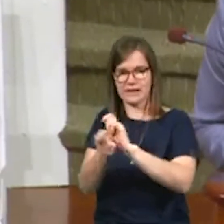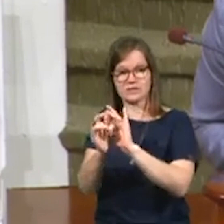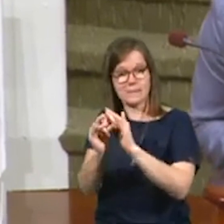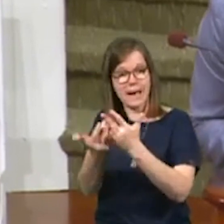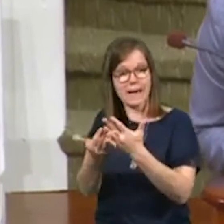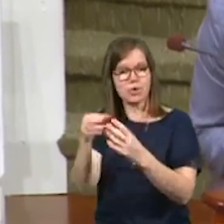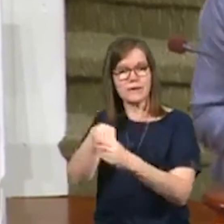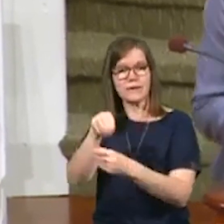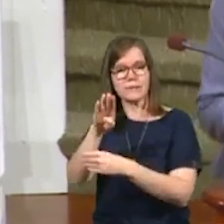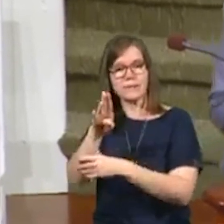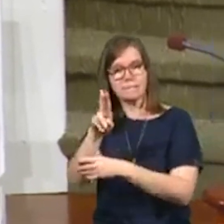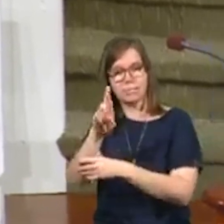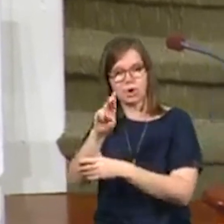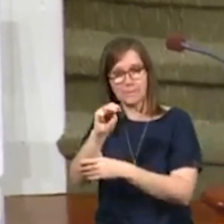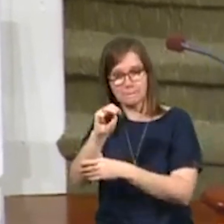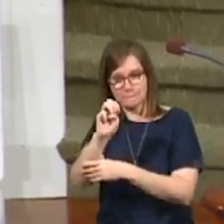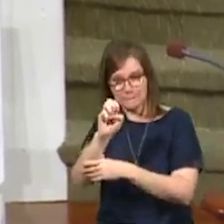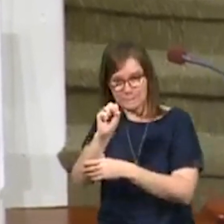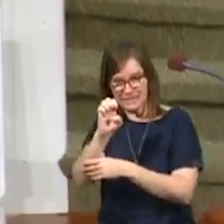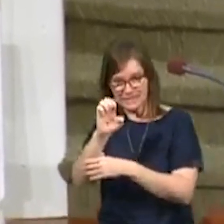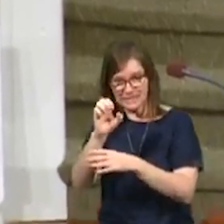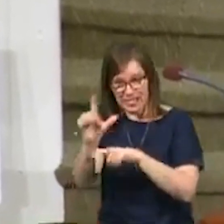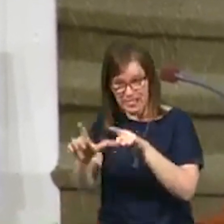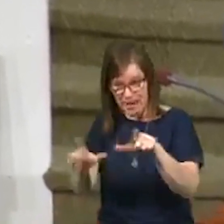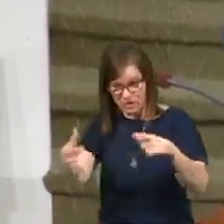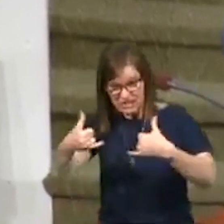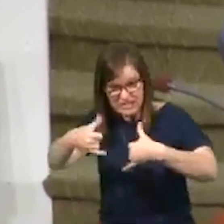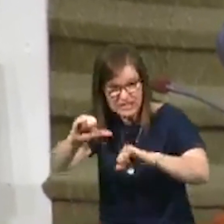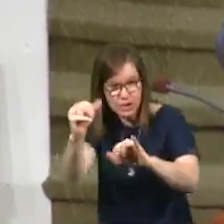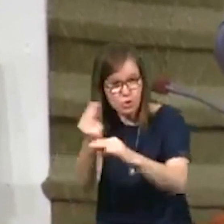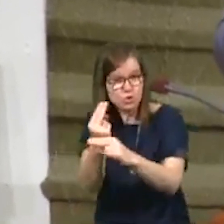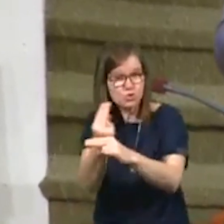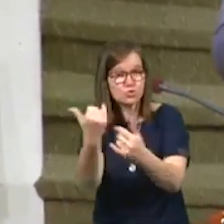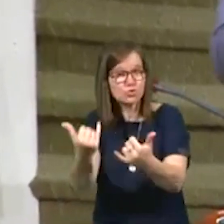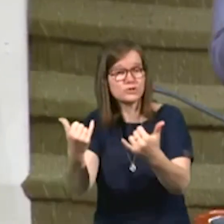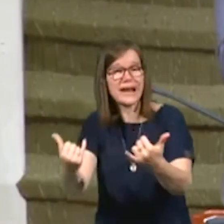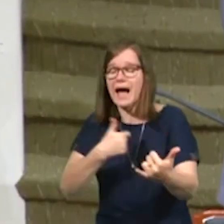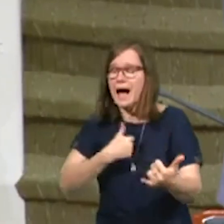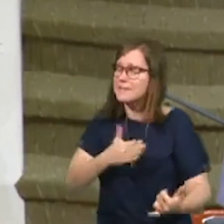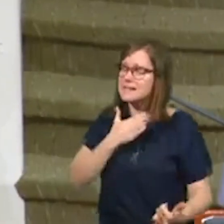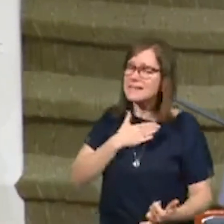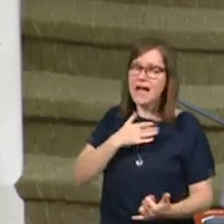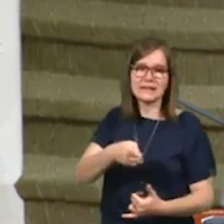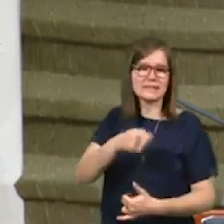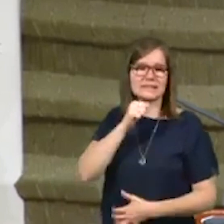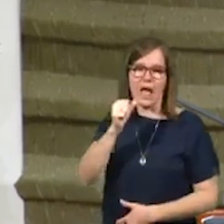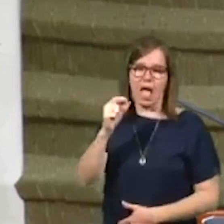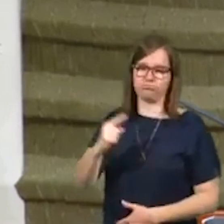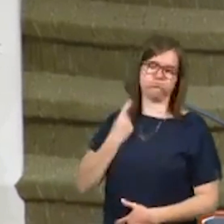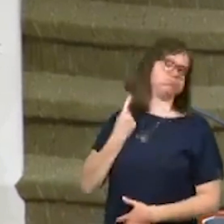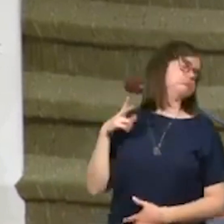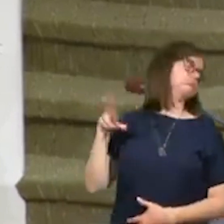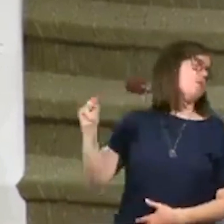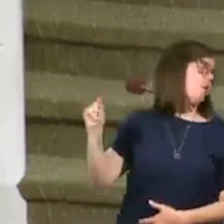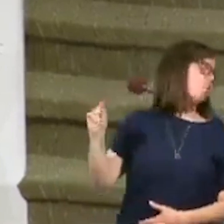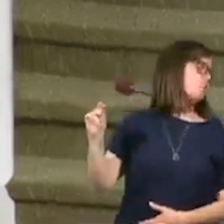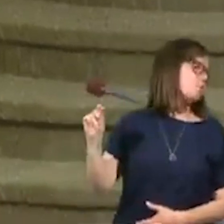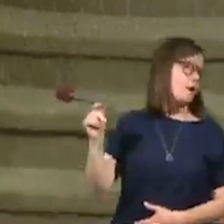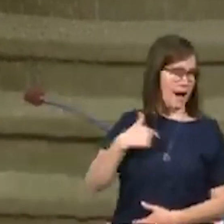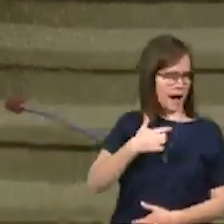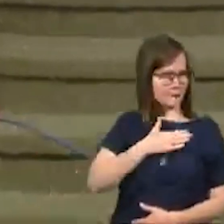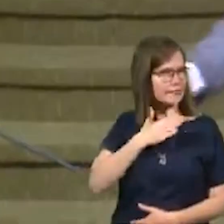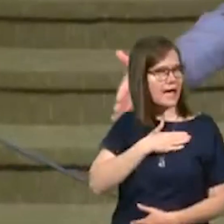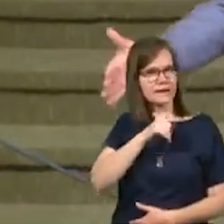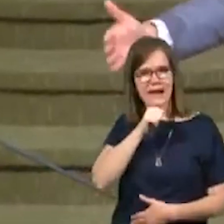the Burmese language, the Bible that they still use to this day. I'm glad he didn't say no to God. I'm glad he